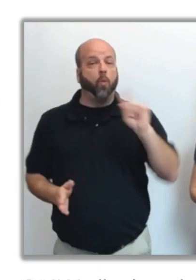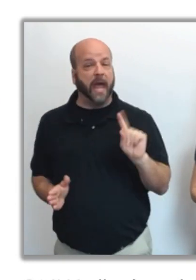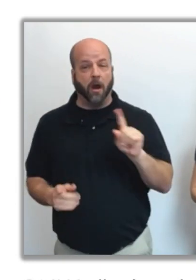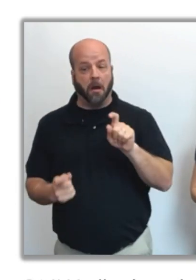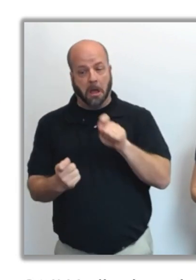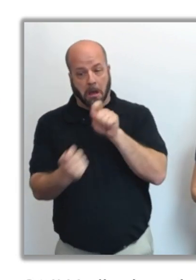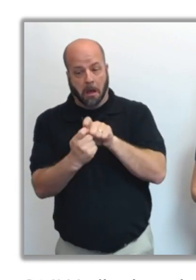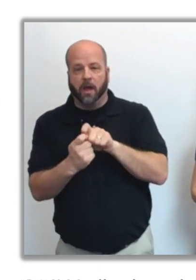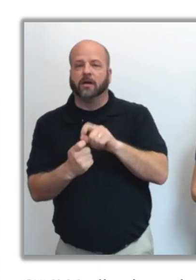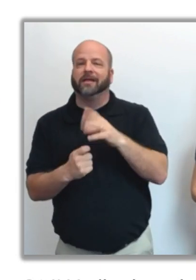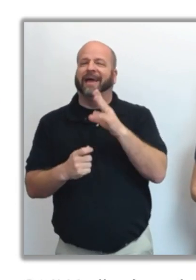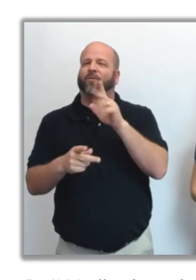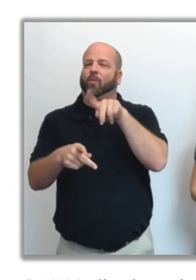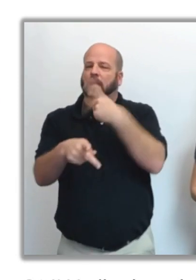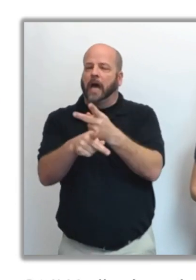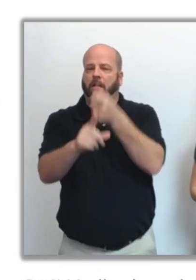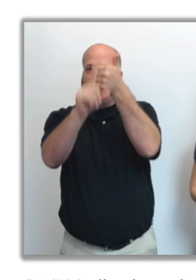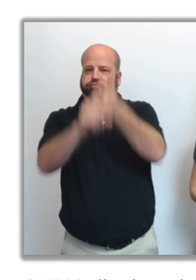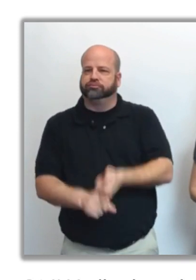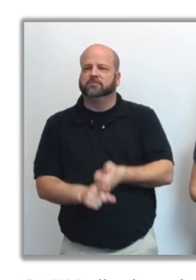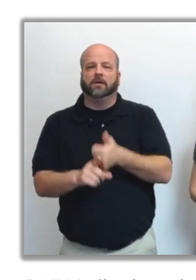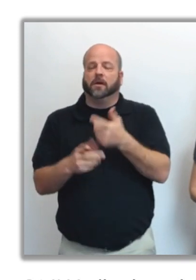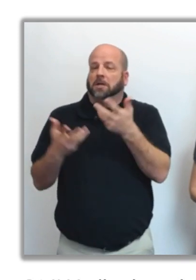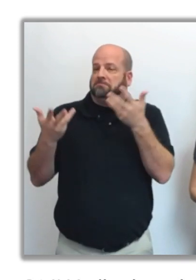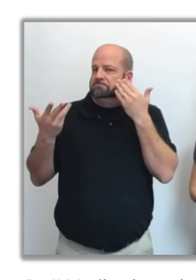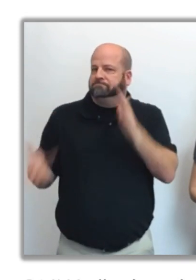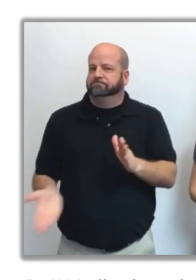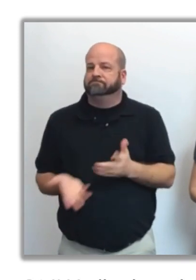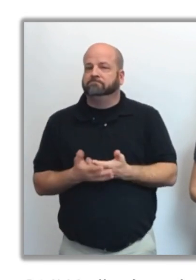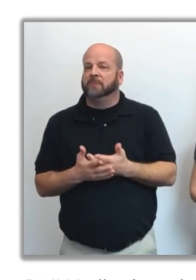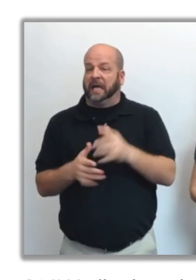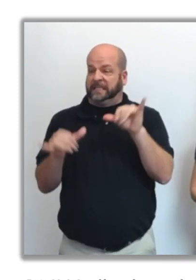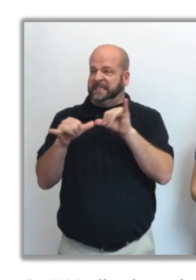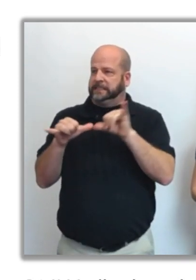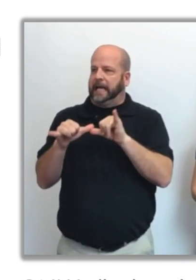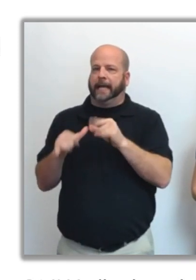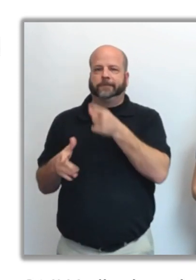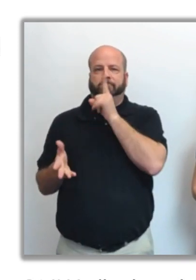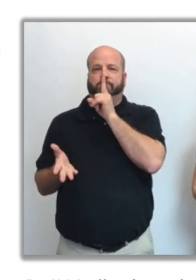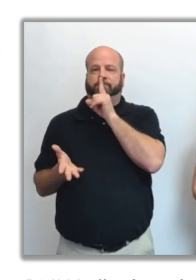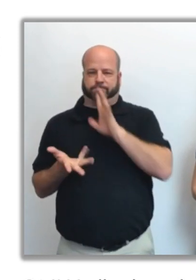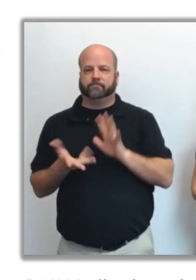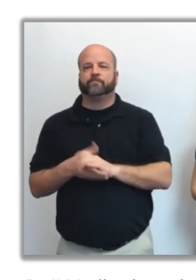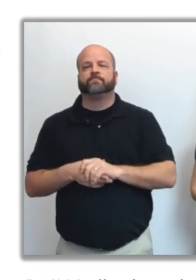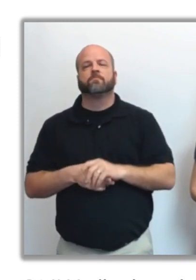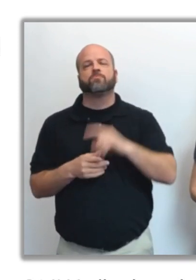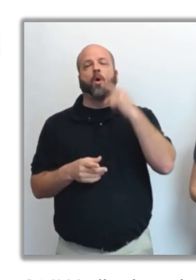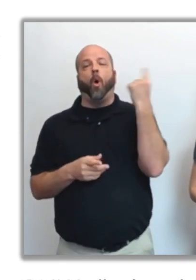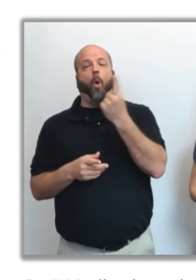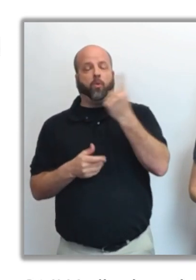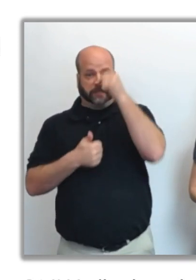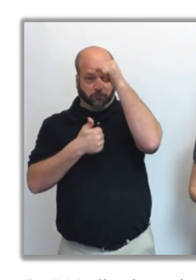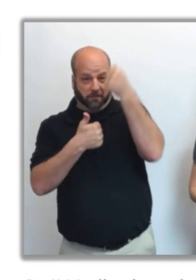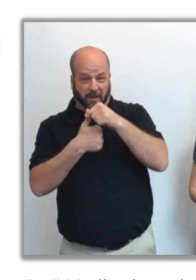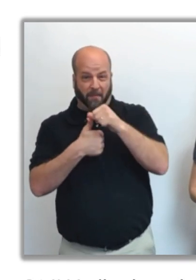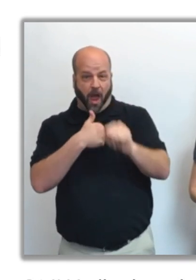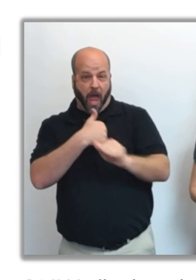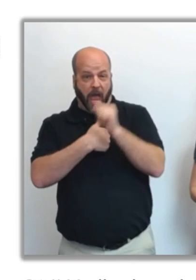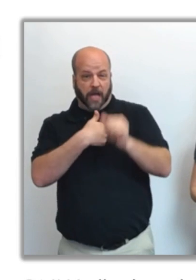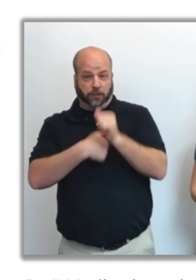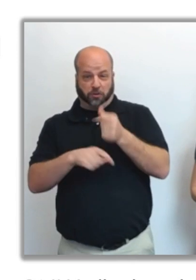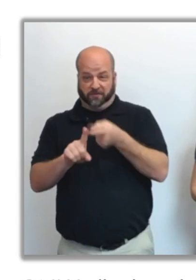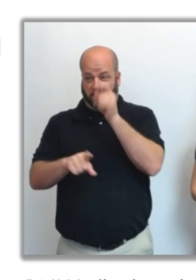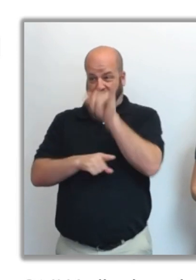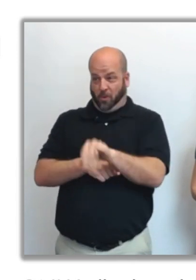impacts are expected, and it does not tell you about the size of the storm. Always remember that hazards from these